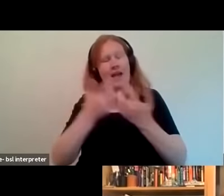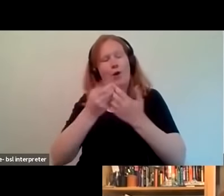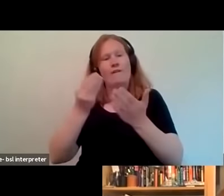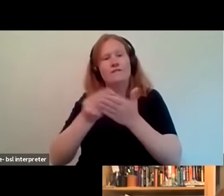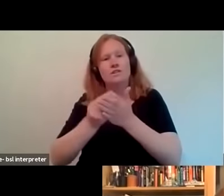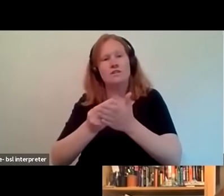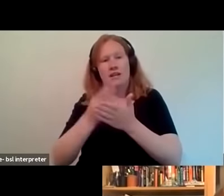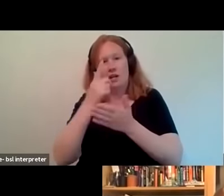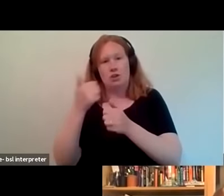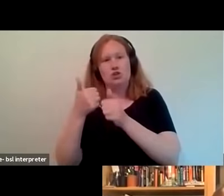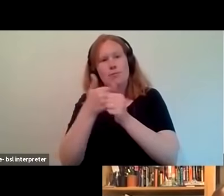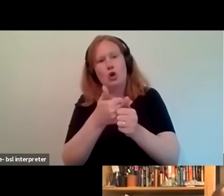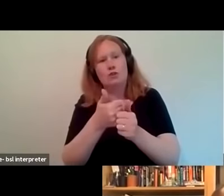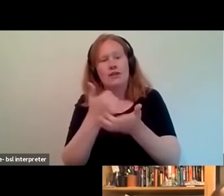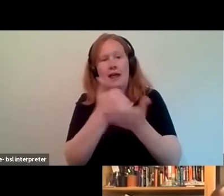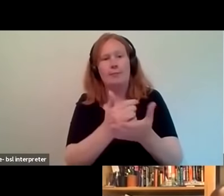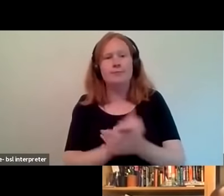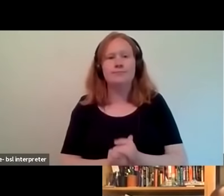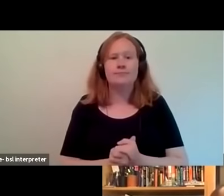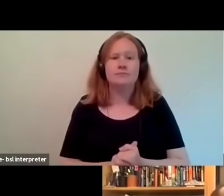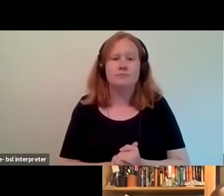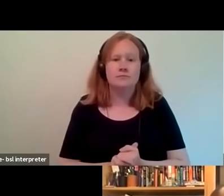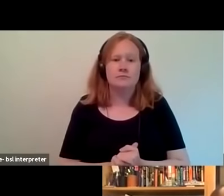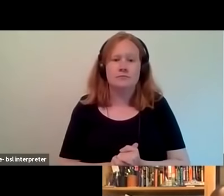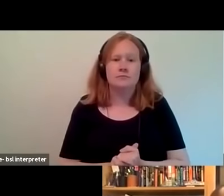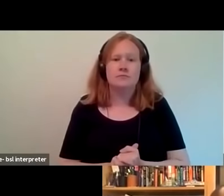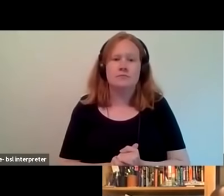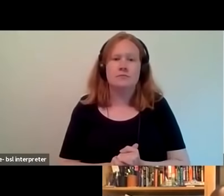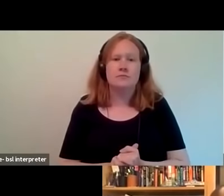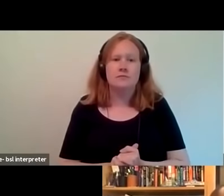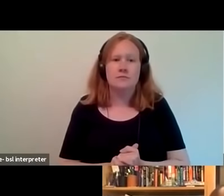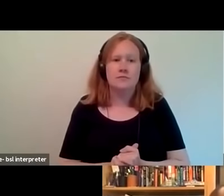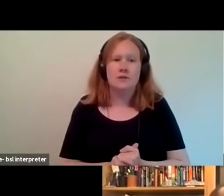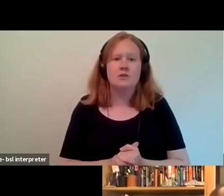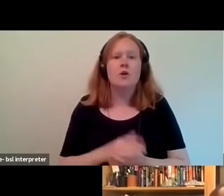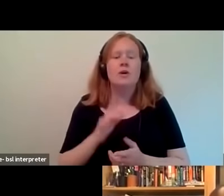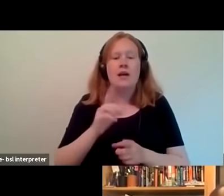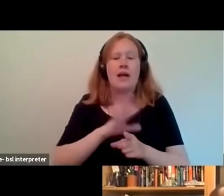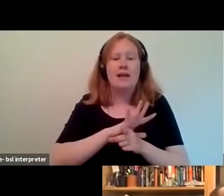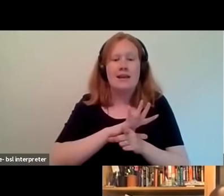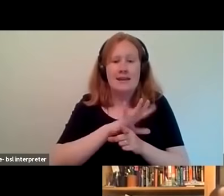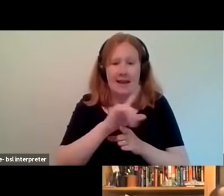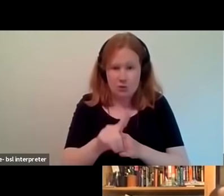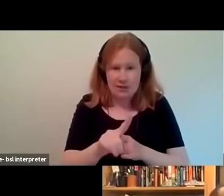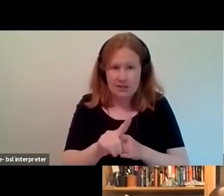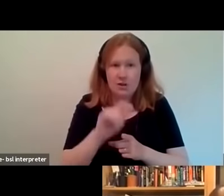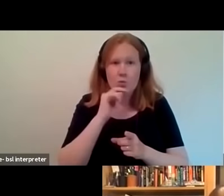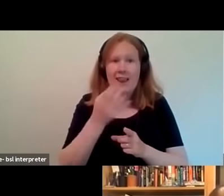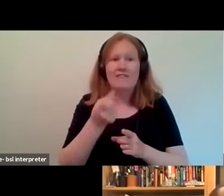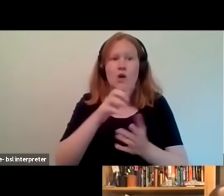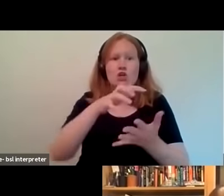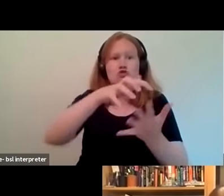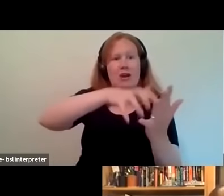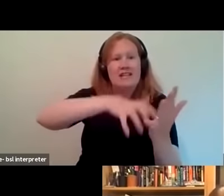support that um so with that uh just the follow up next steps um early next week you'll receive um a transcript of this